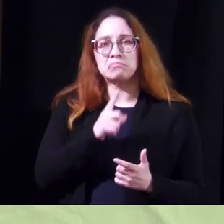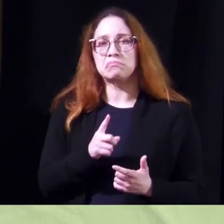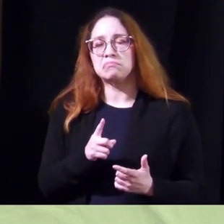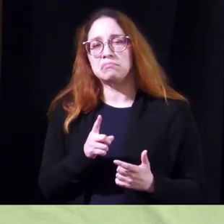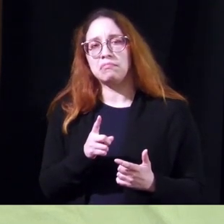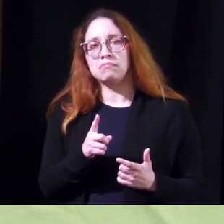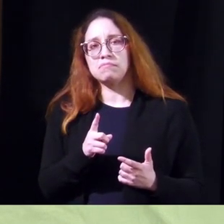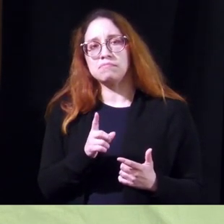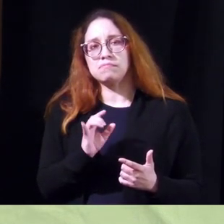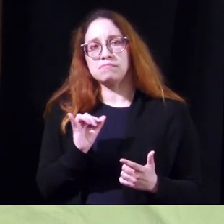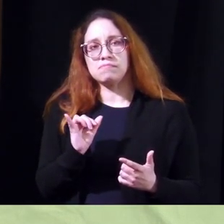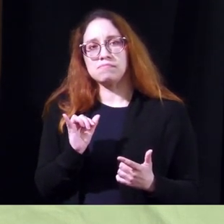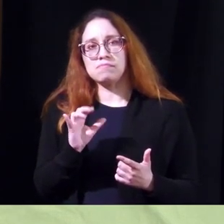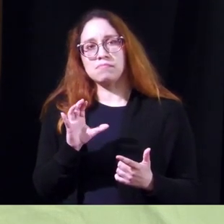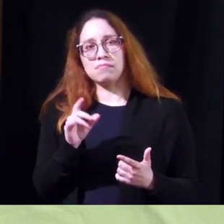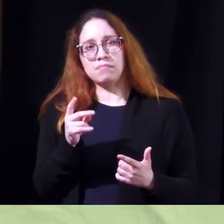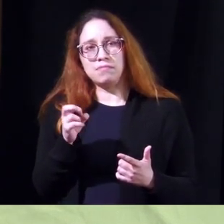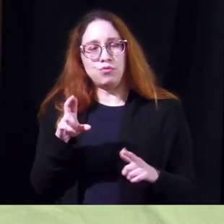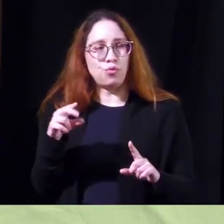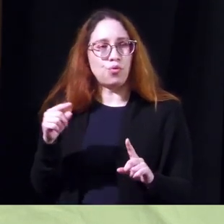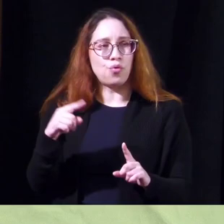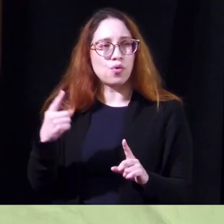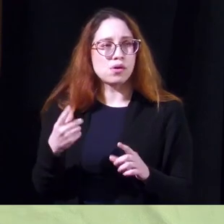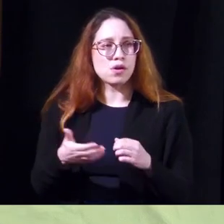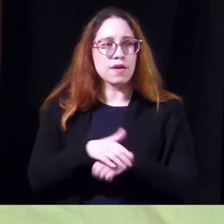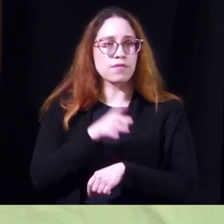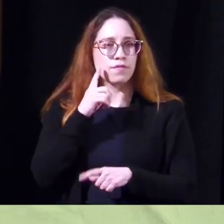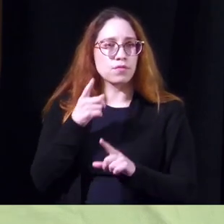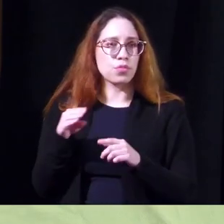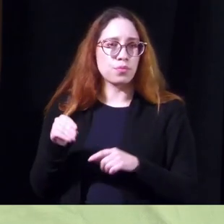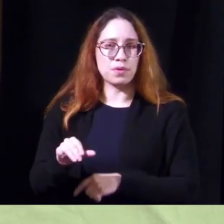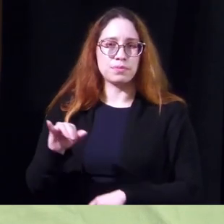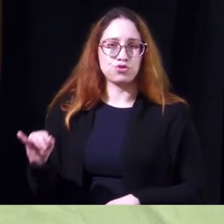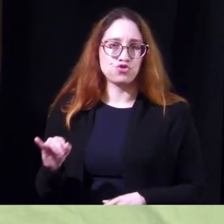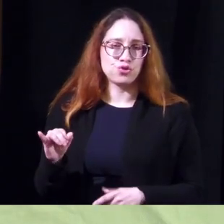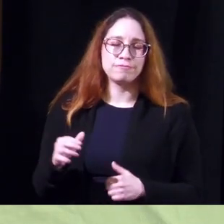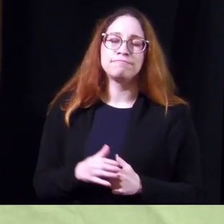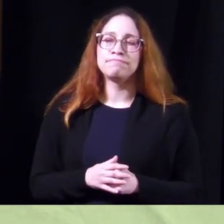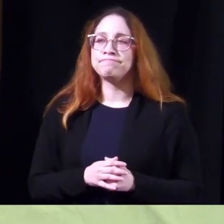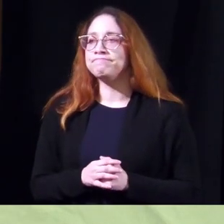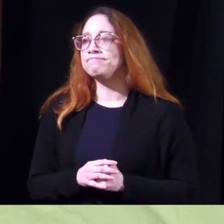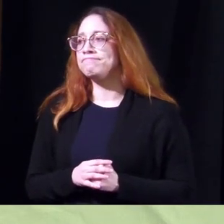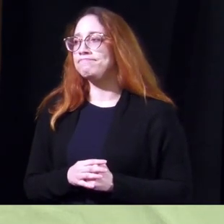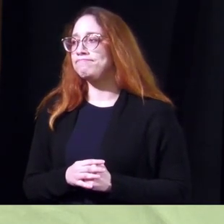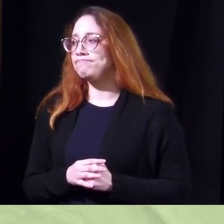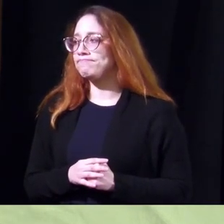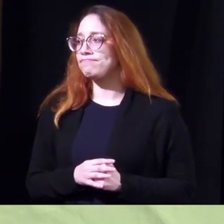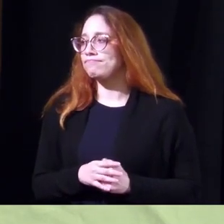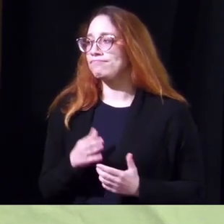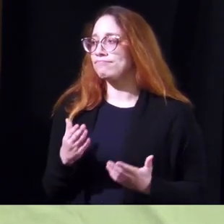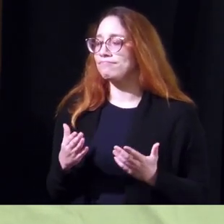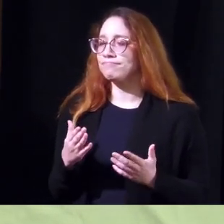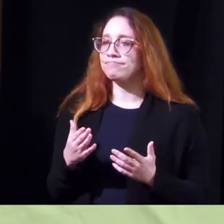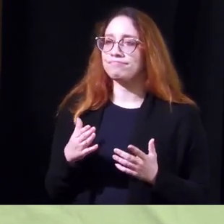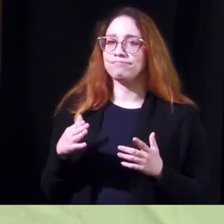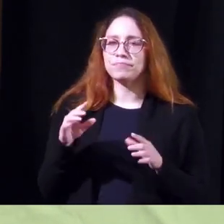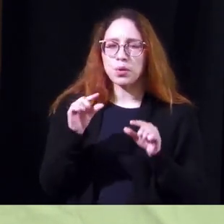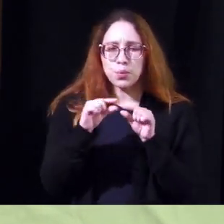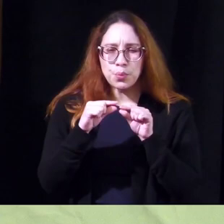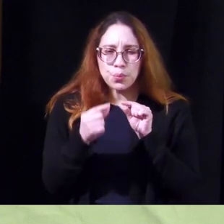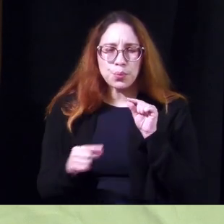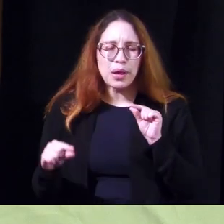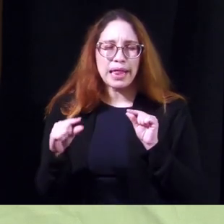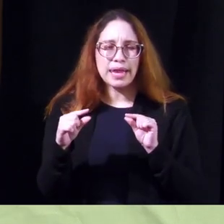it's it's the catheters are always covered by insurance it's never a problem uh they're they've made tiny ones that are